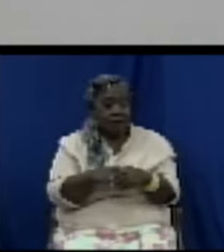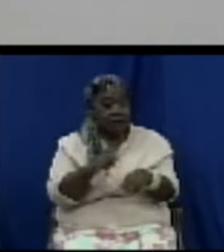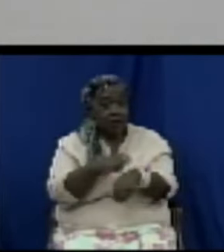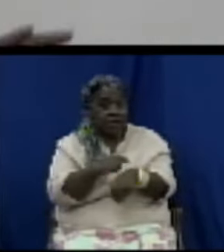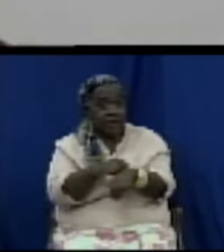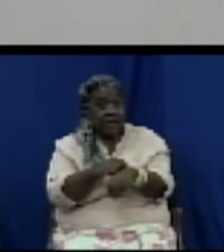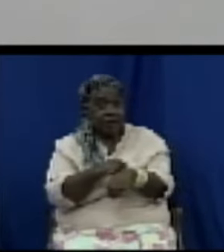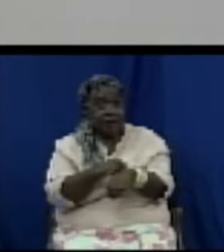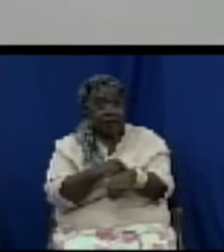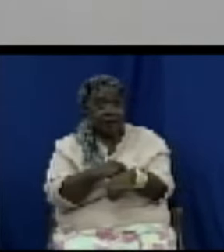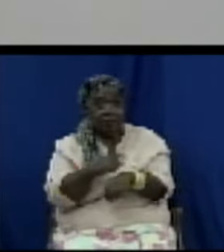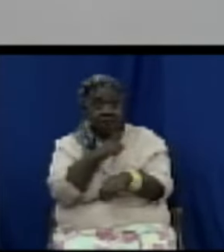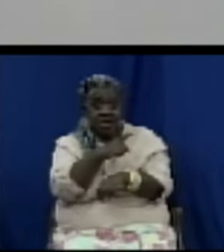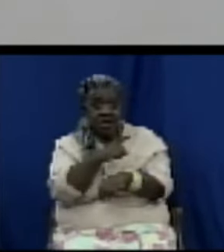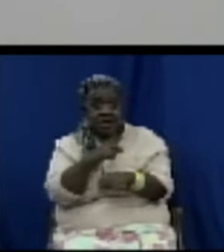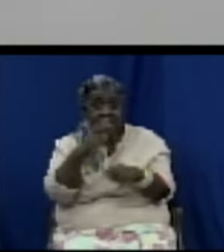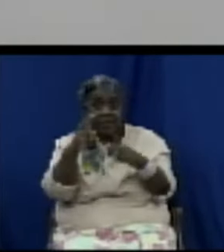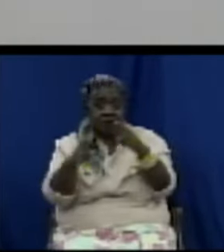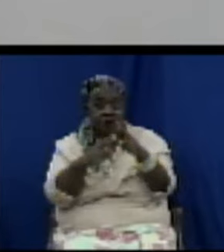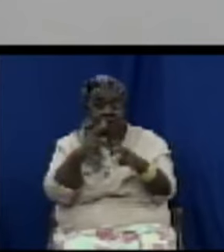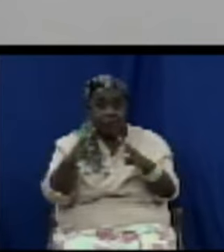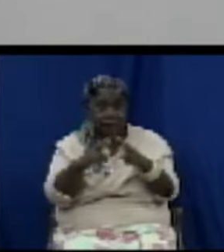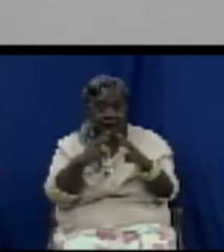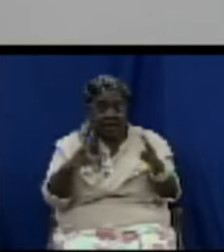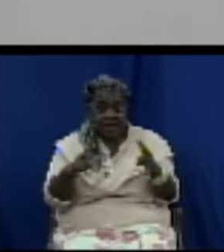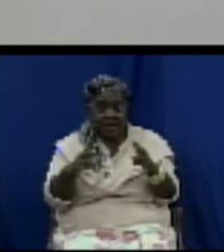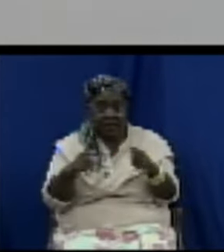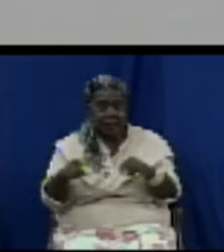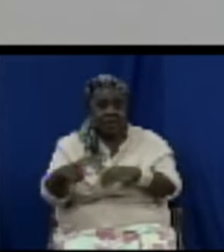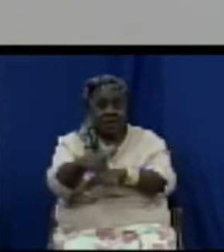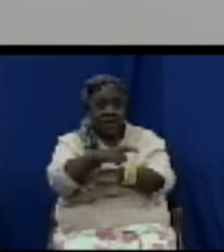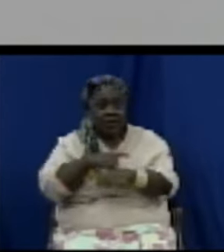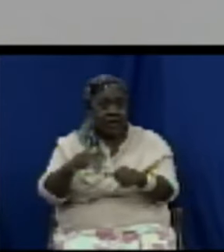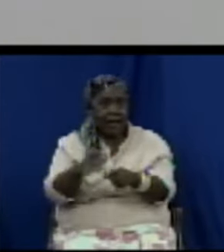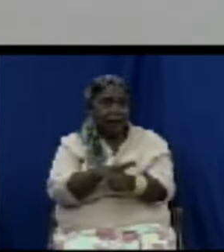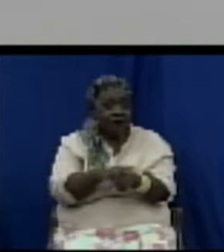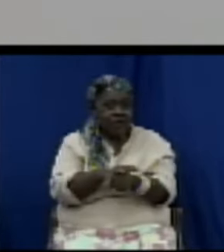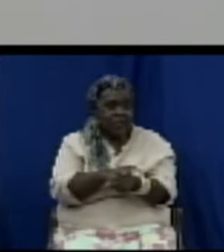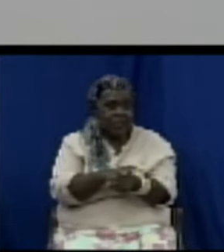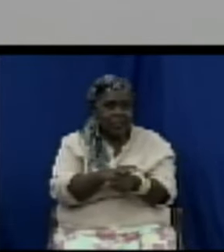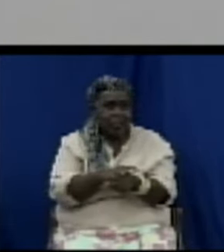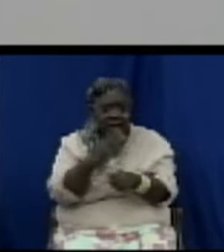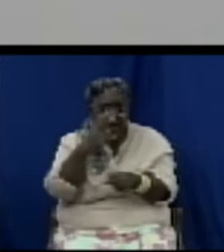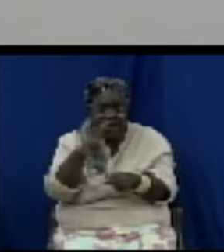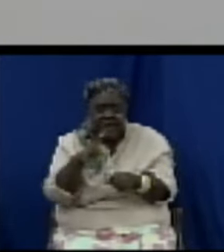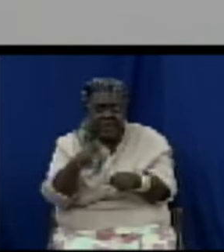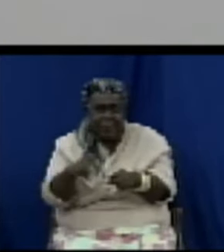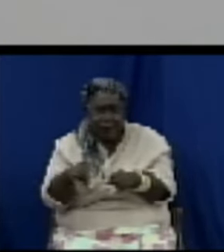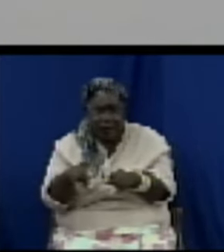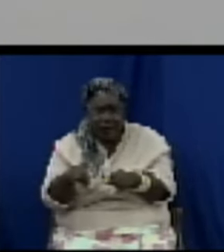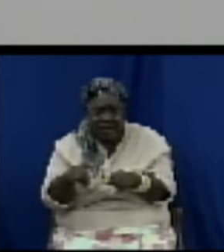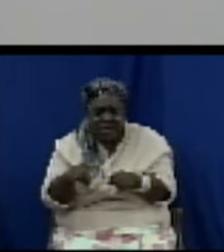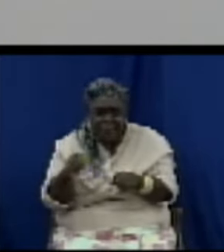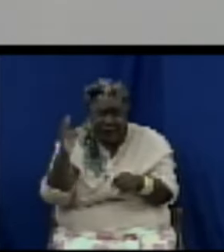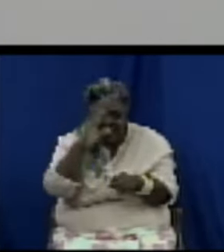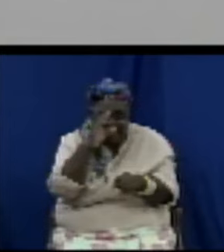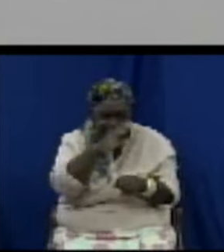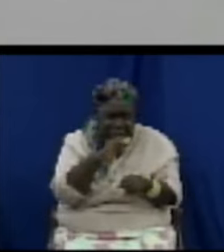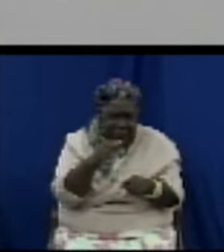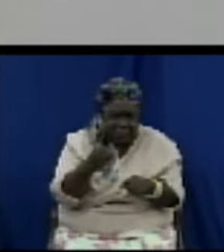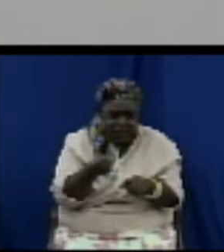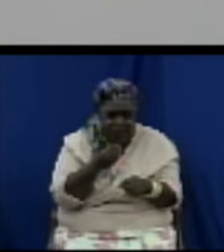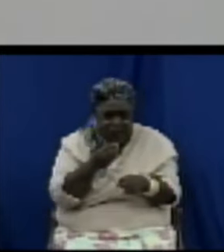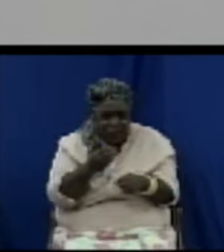when I visited not just in my capacity as minister but when I was an educator and you take students to the